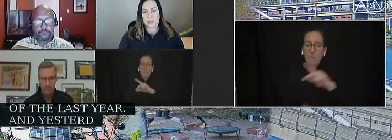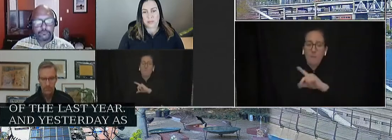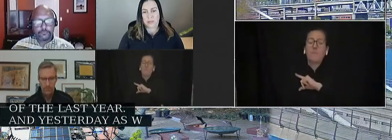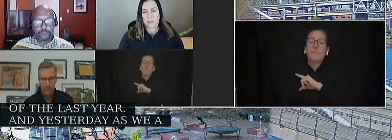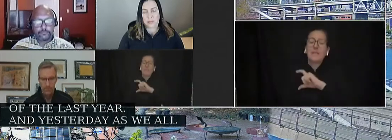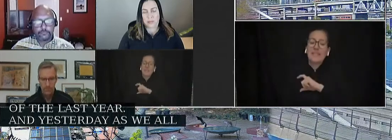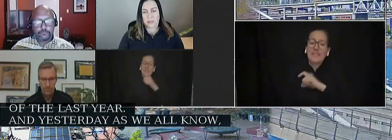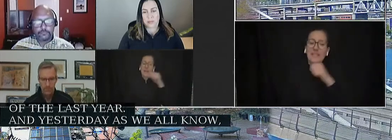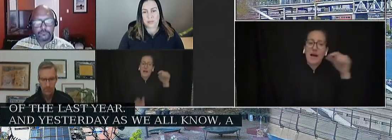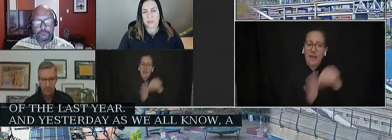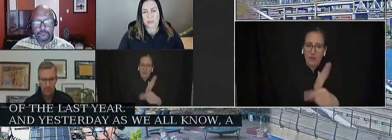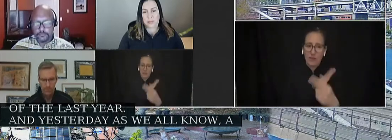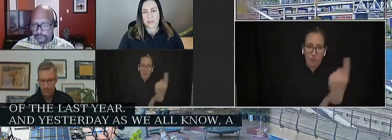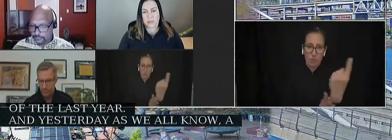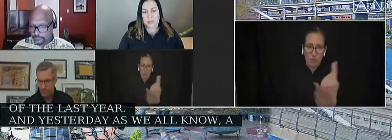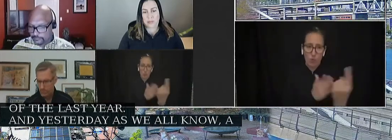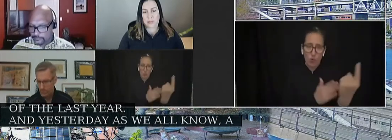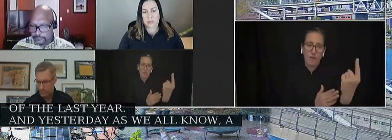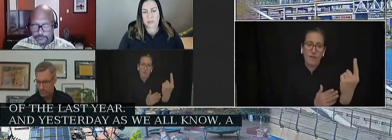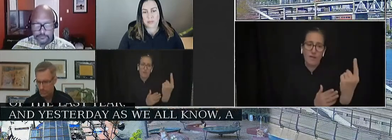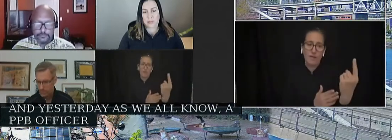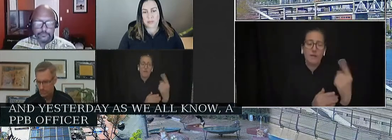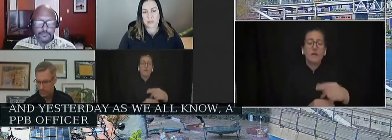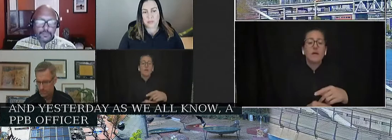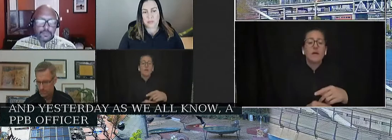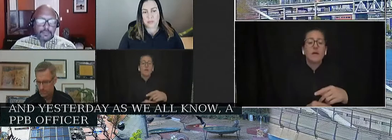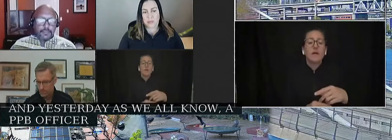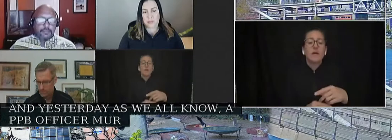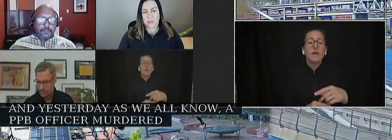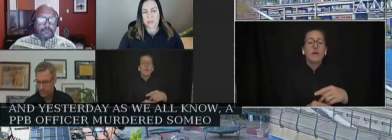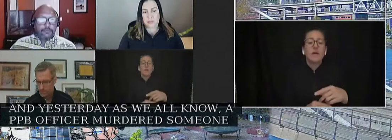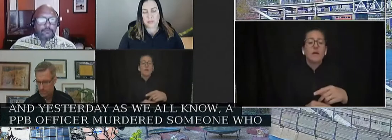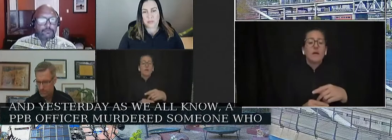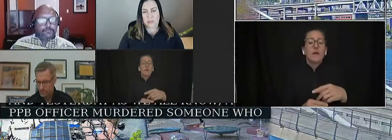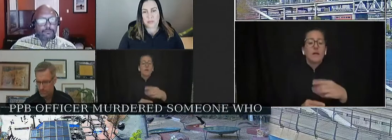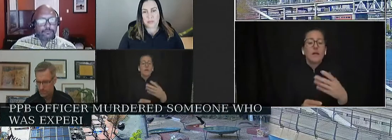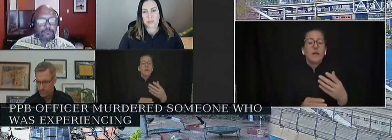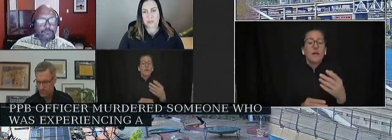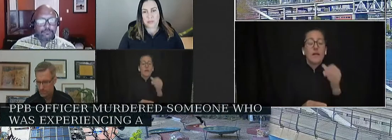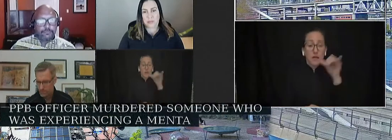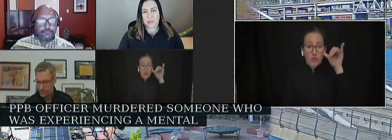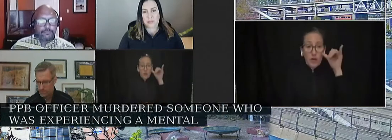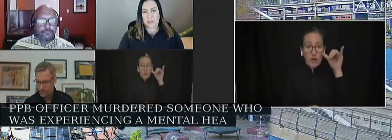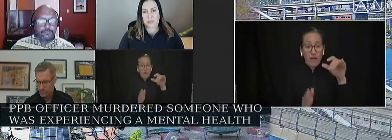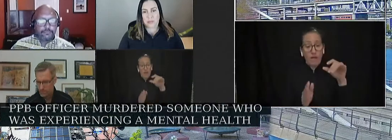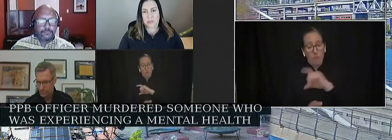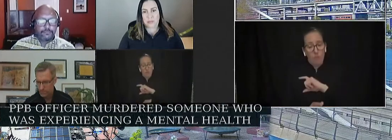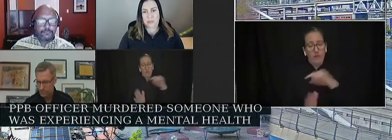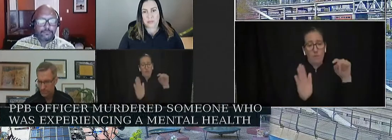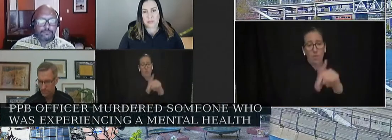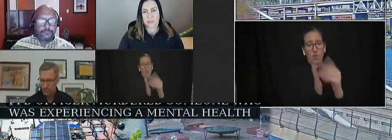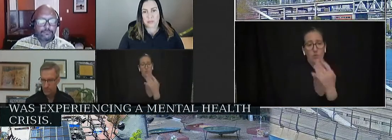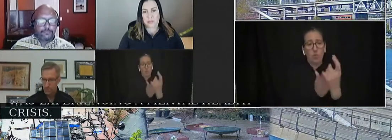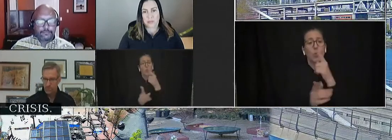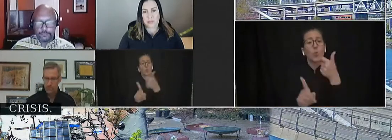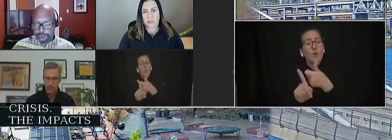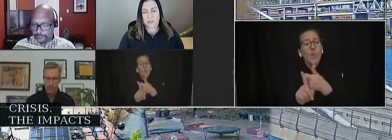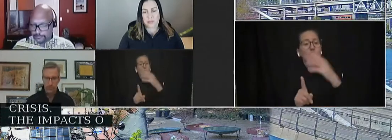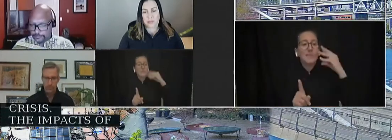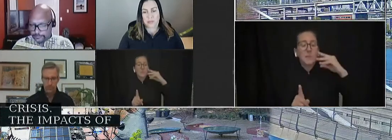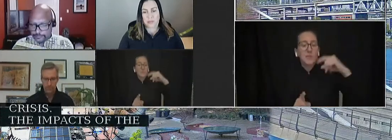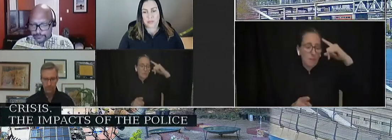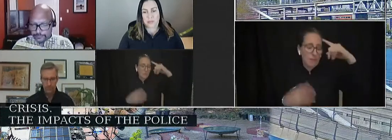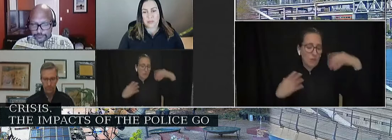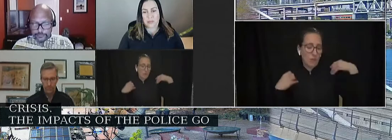a PPB officer murdered someone who was experiencing a mental health crisis. The impacts of the police go deeper than the